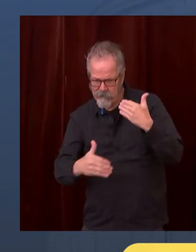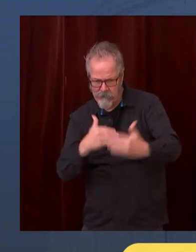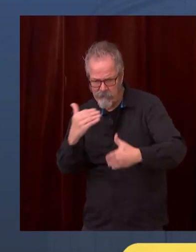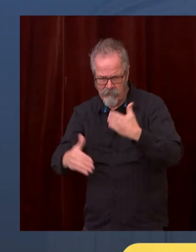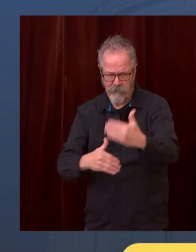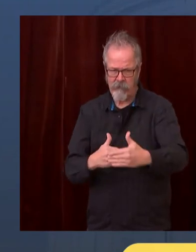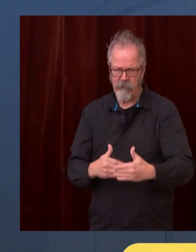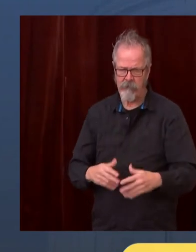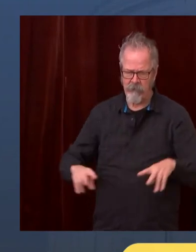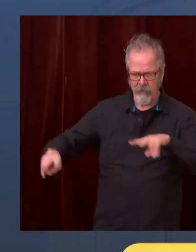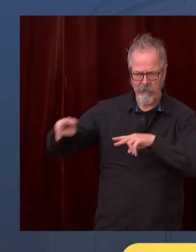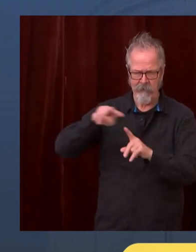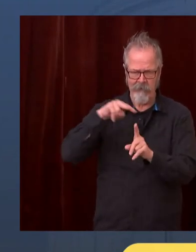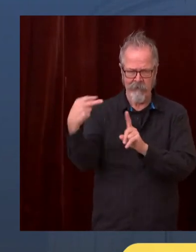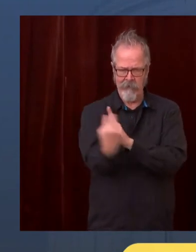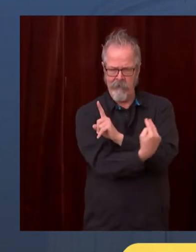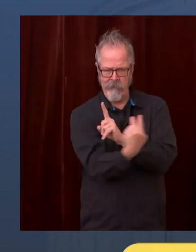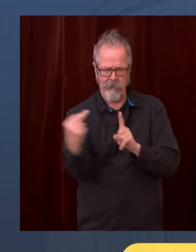act in January.